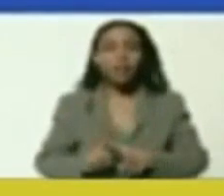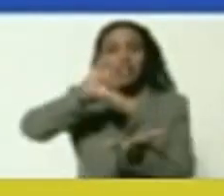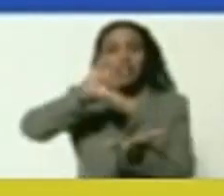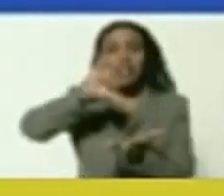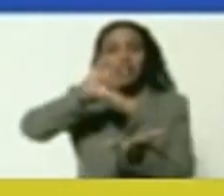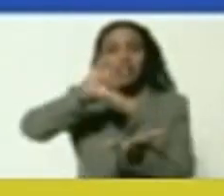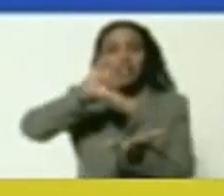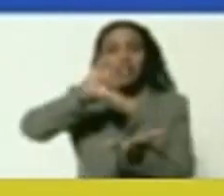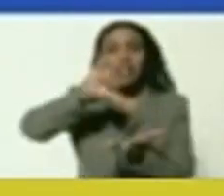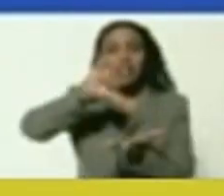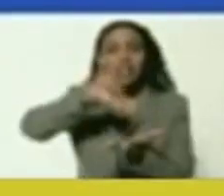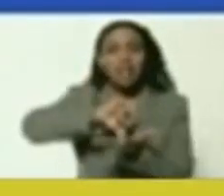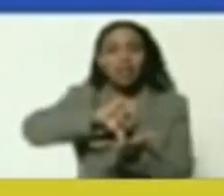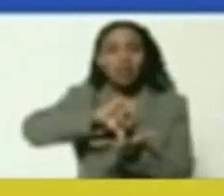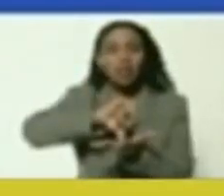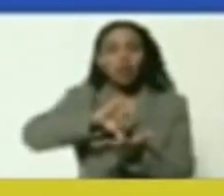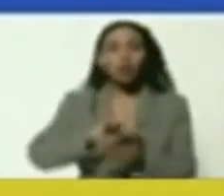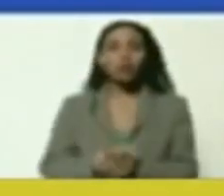world,